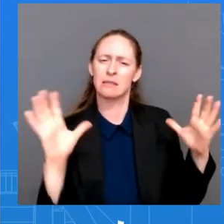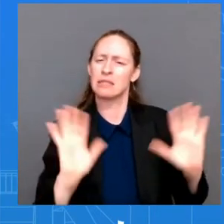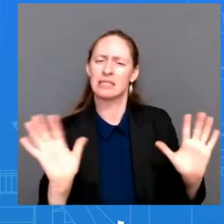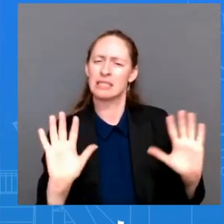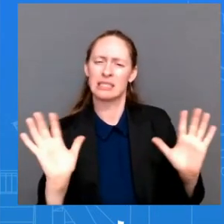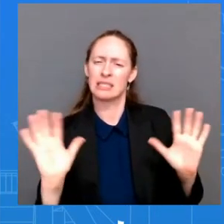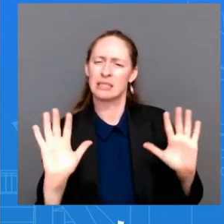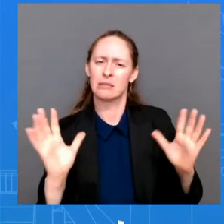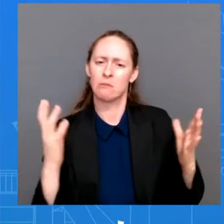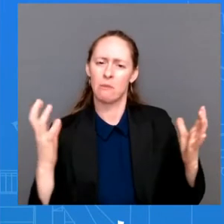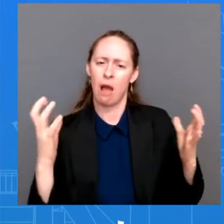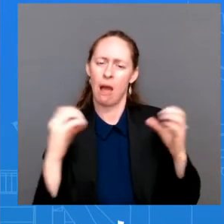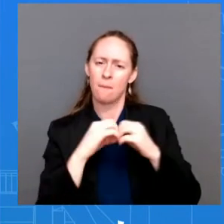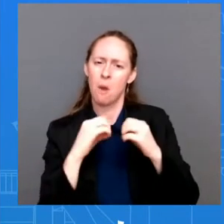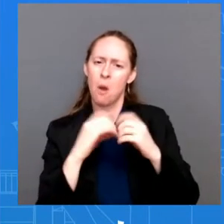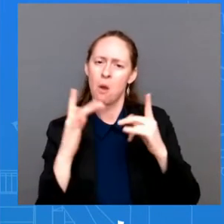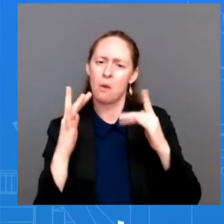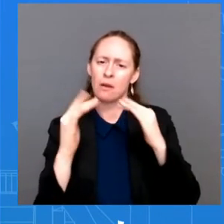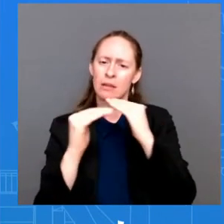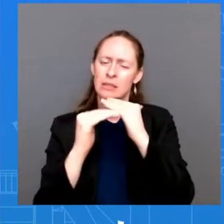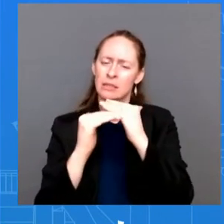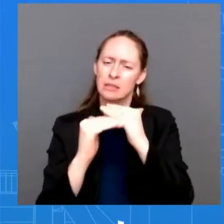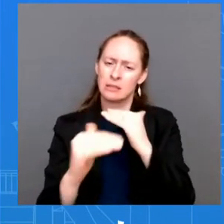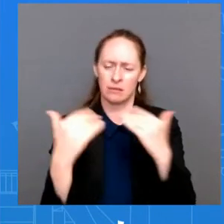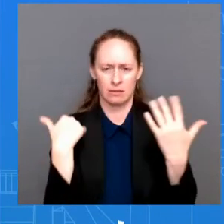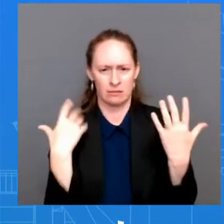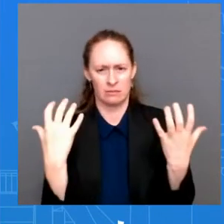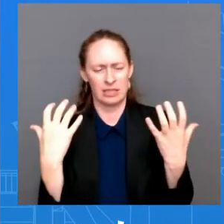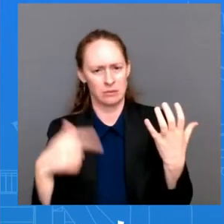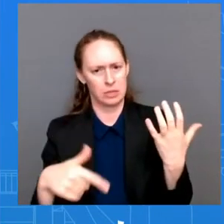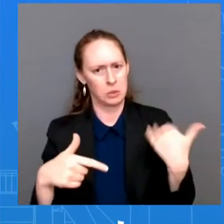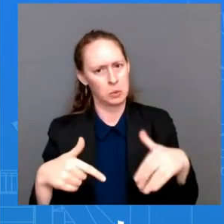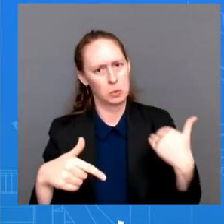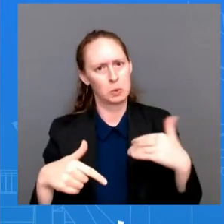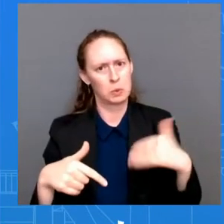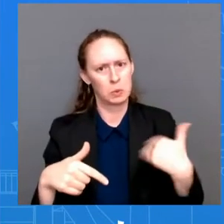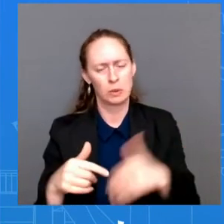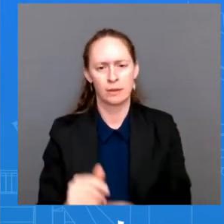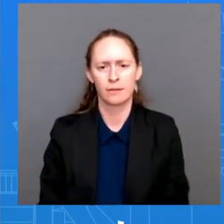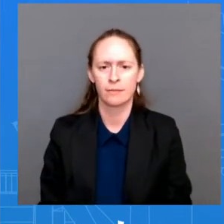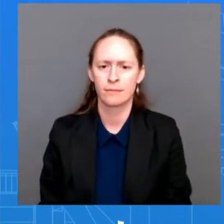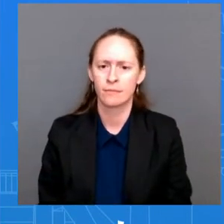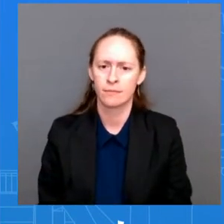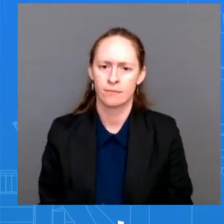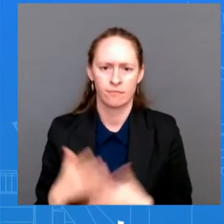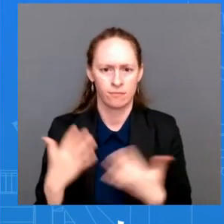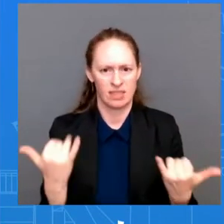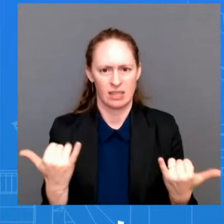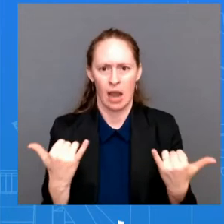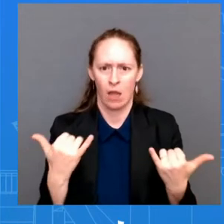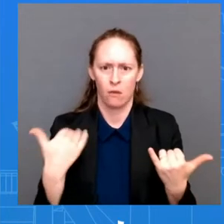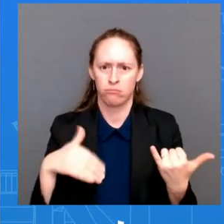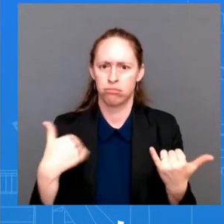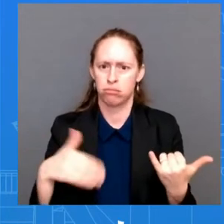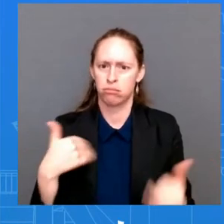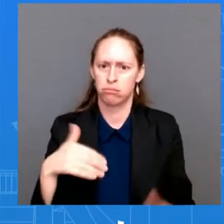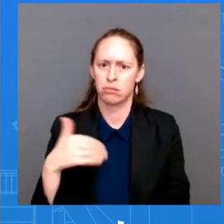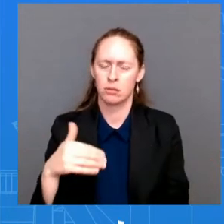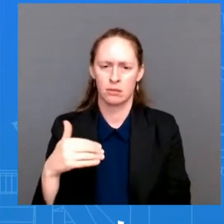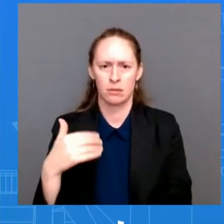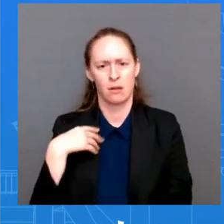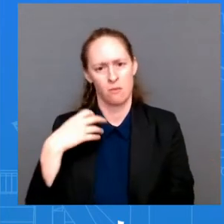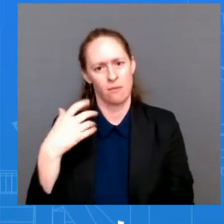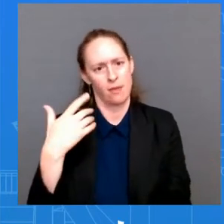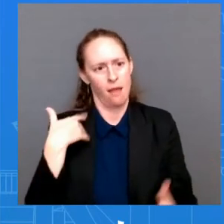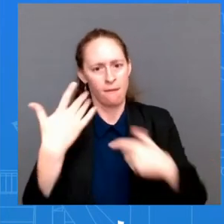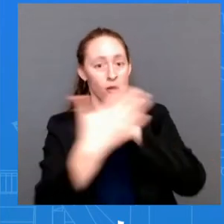consequential bilateral relationships in the world. And that is by making it clear what we're seeing, sharing